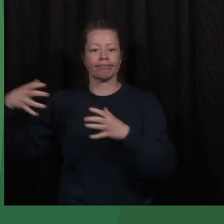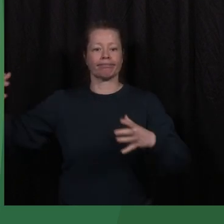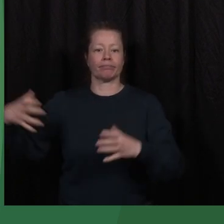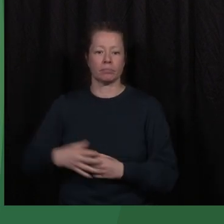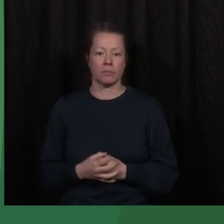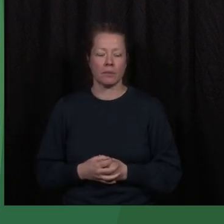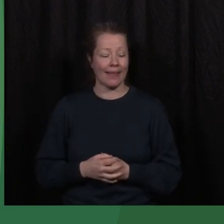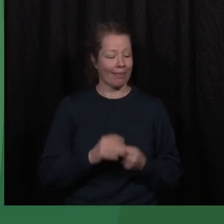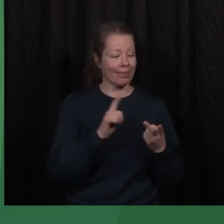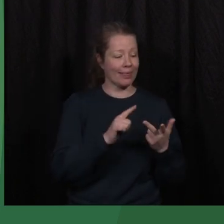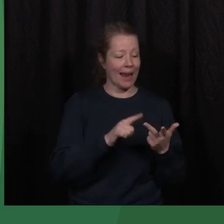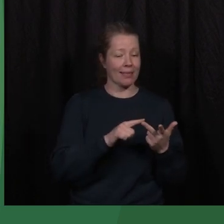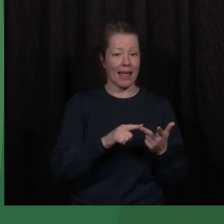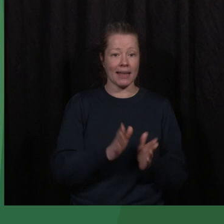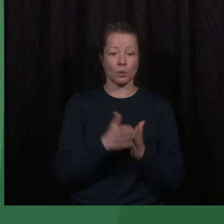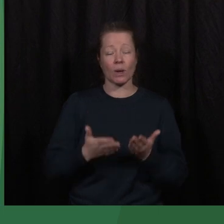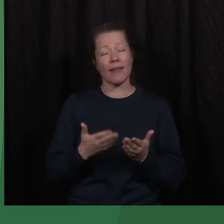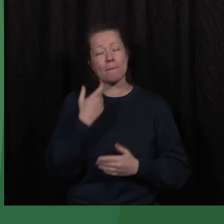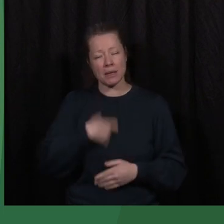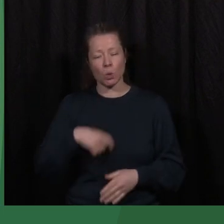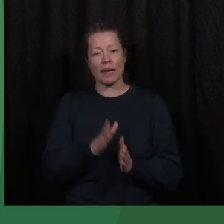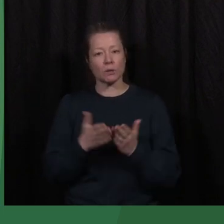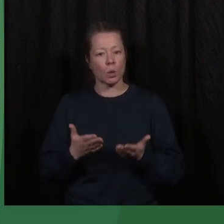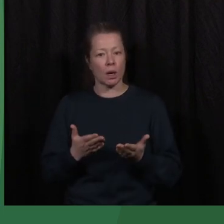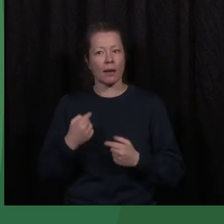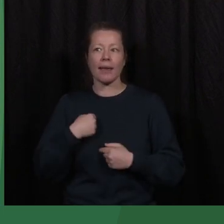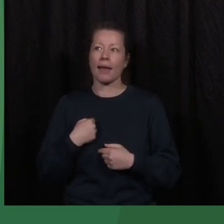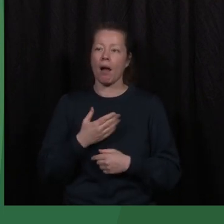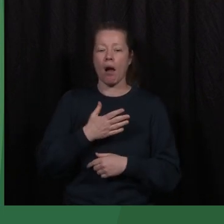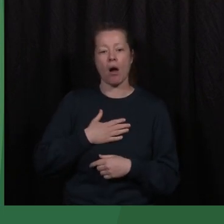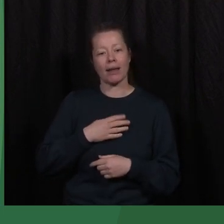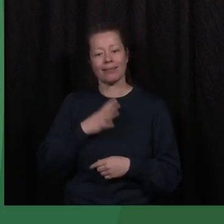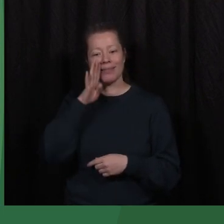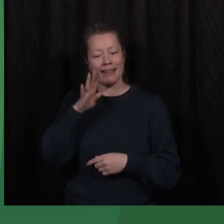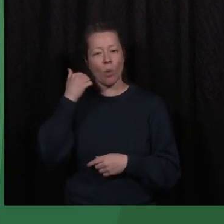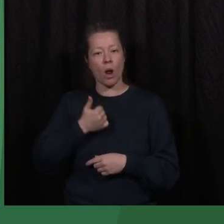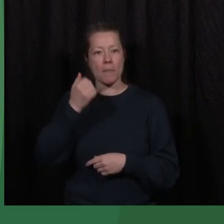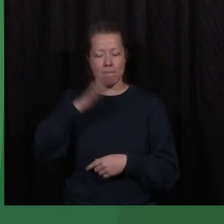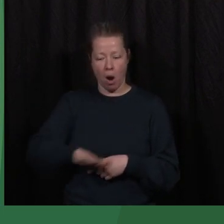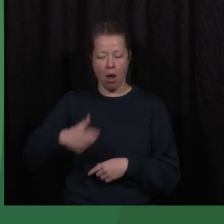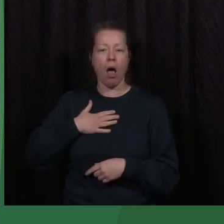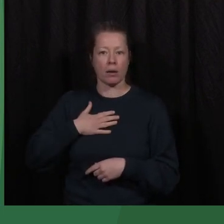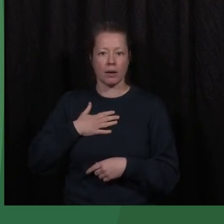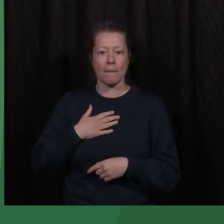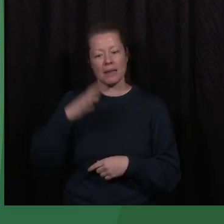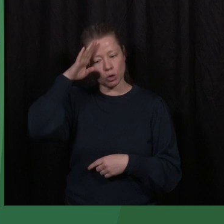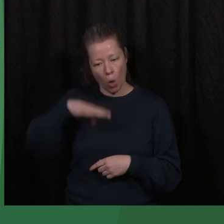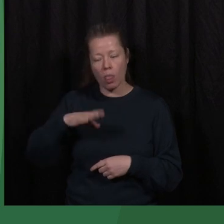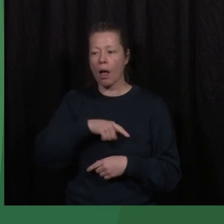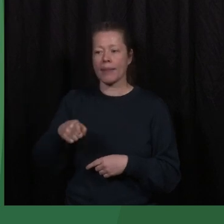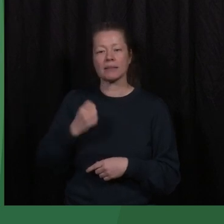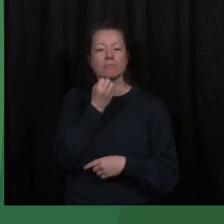The third story is rather personal. You see, I'm the father of a nine-year-old child. My son is smart,